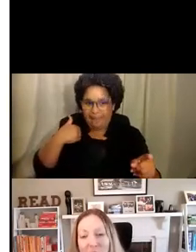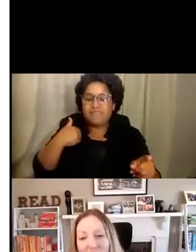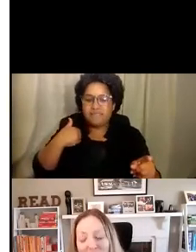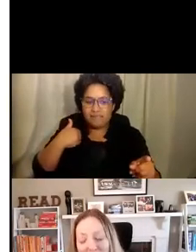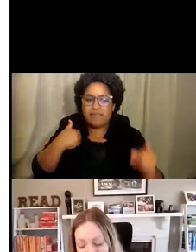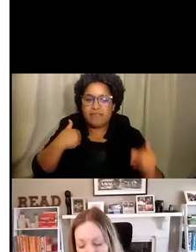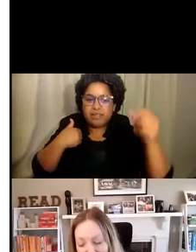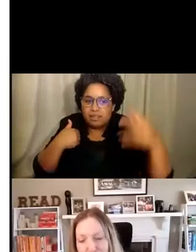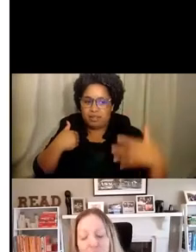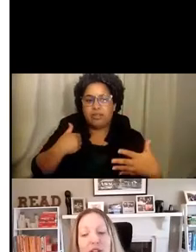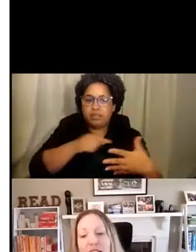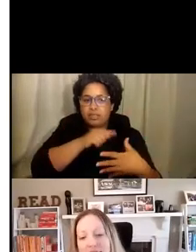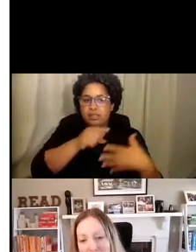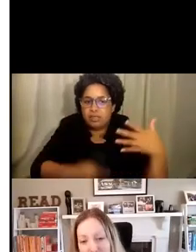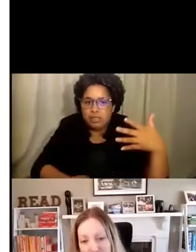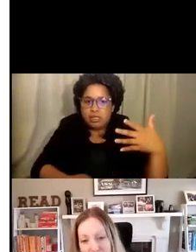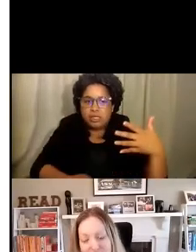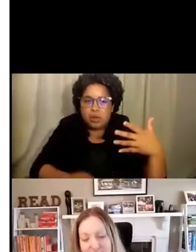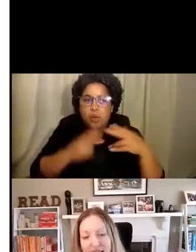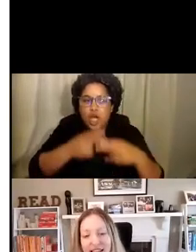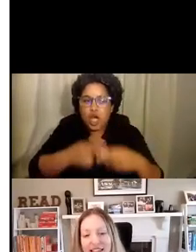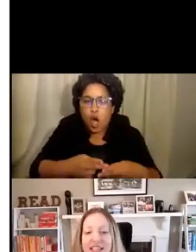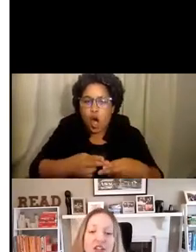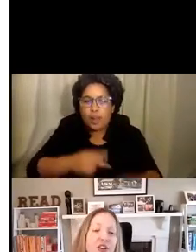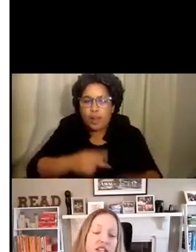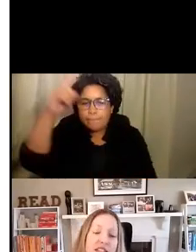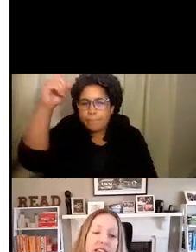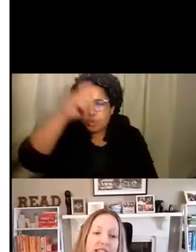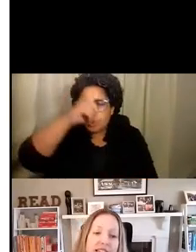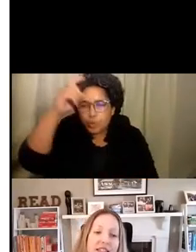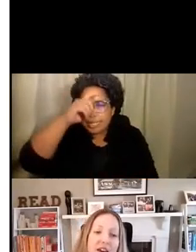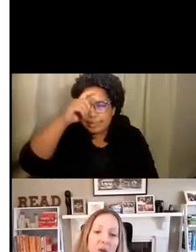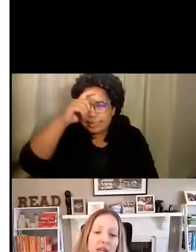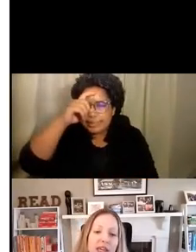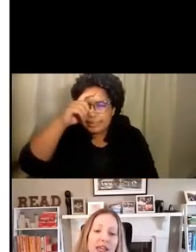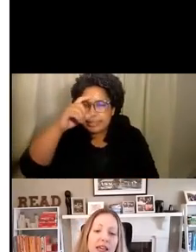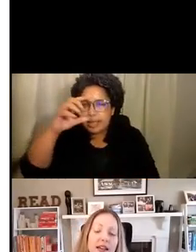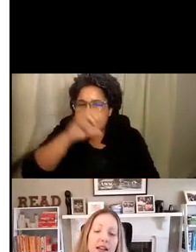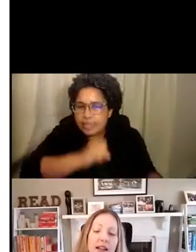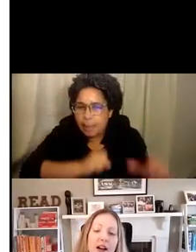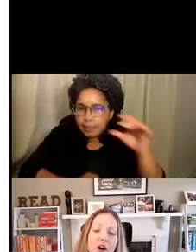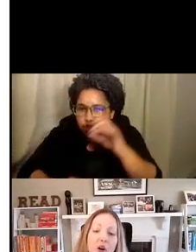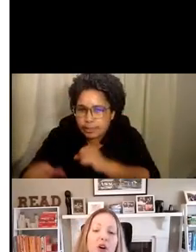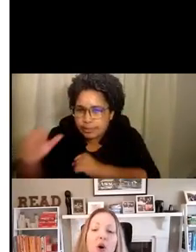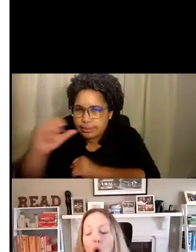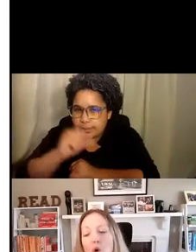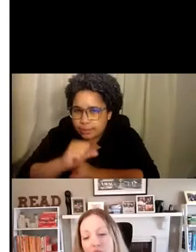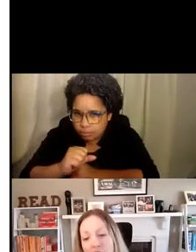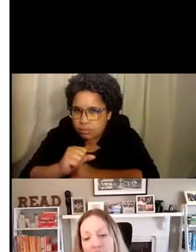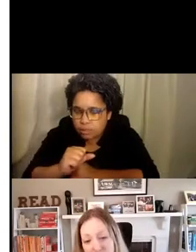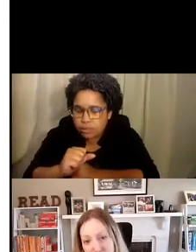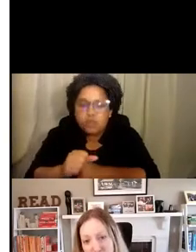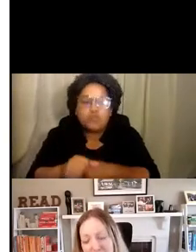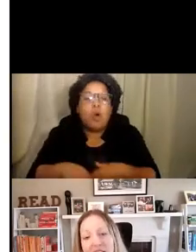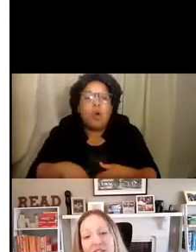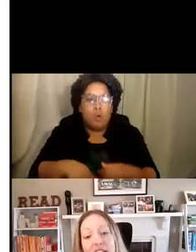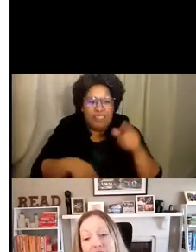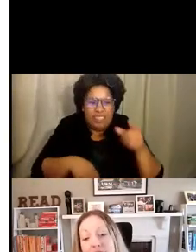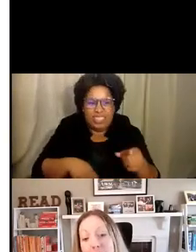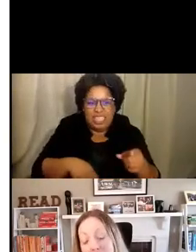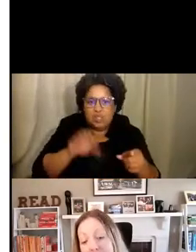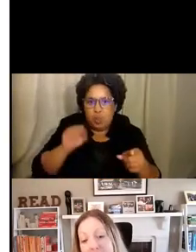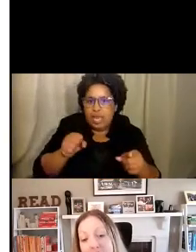what we call prudent assumptions. These are the things that we could hold on to,